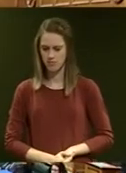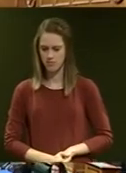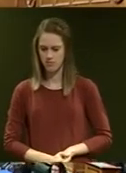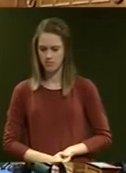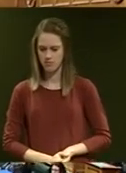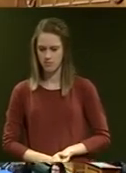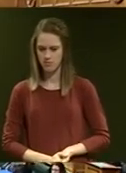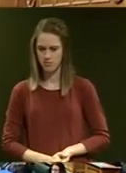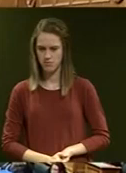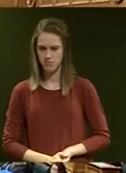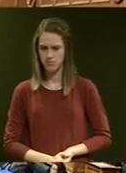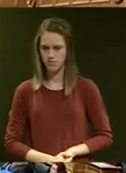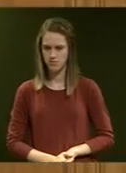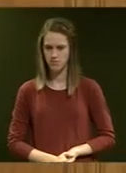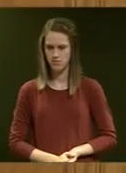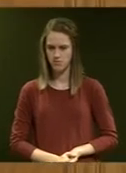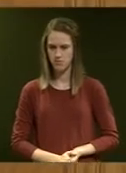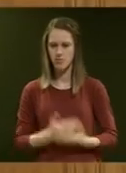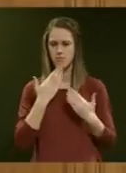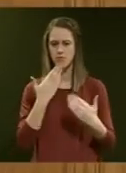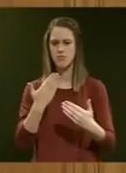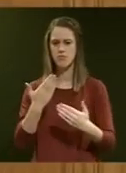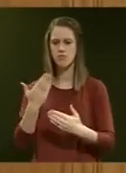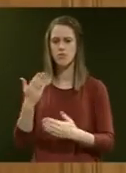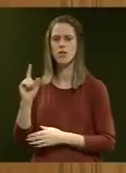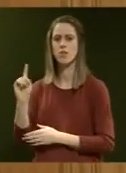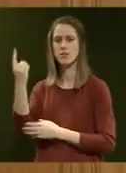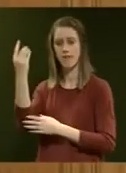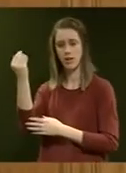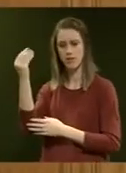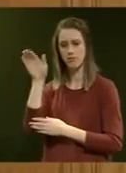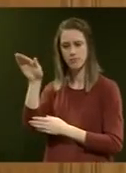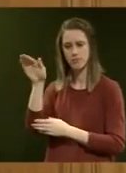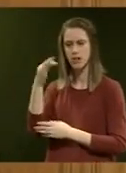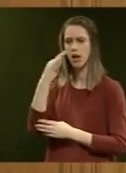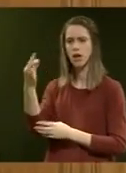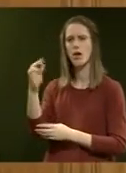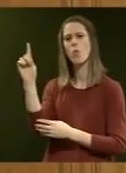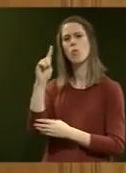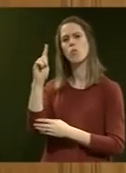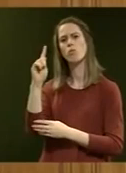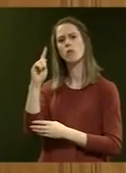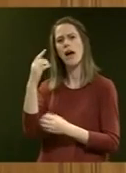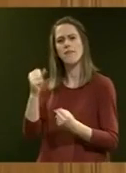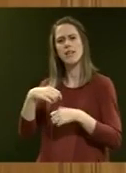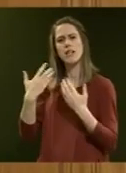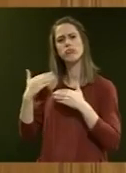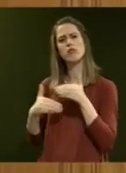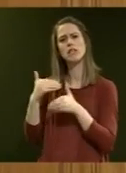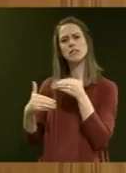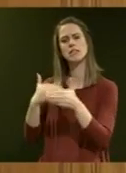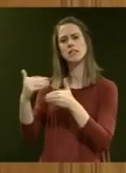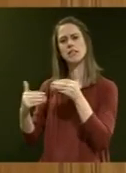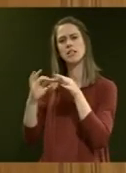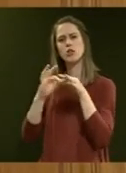Koe te māngai aute whare. My question is to the Minister of Finance. What progress, if any, is being